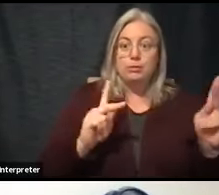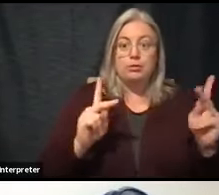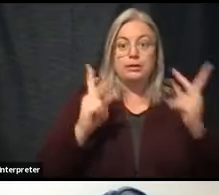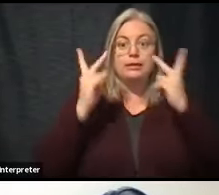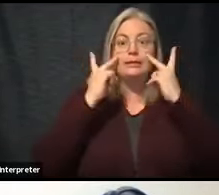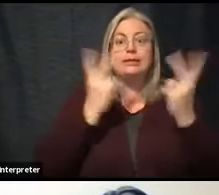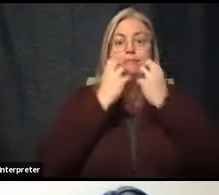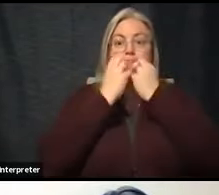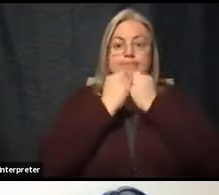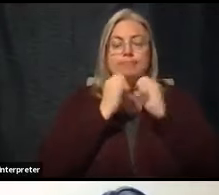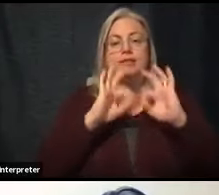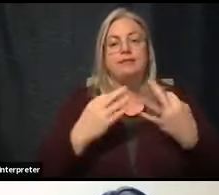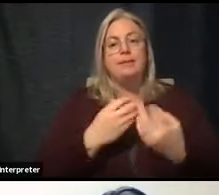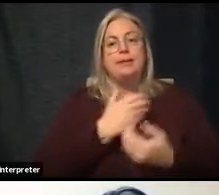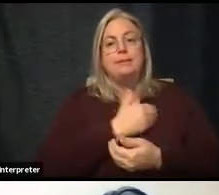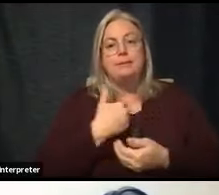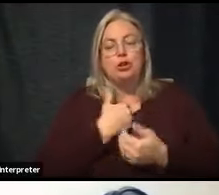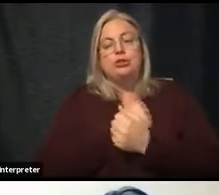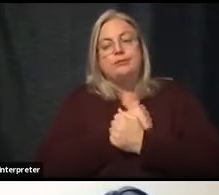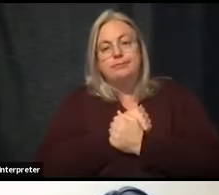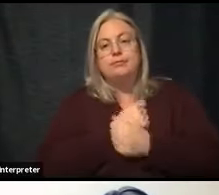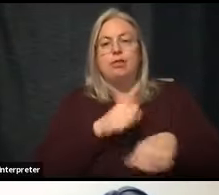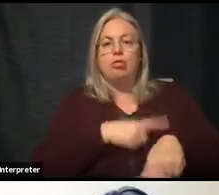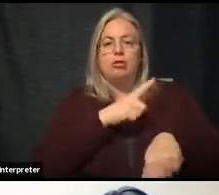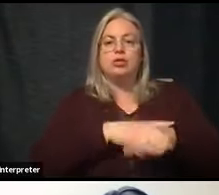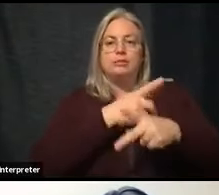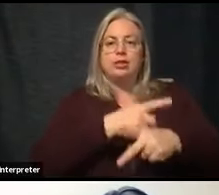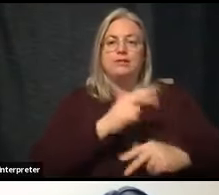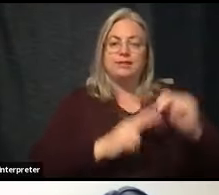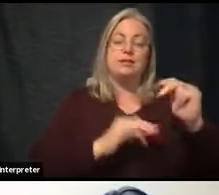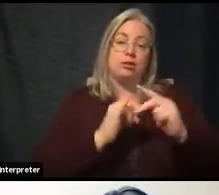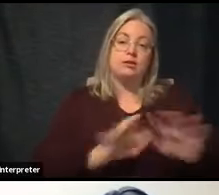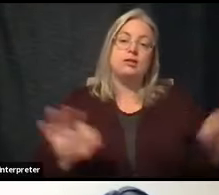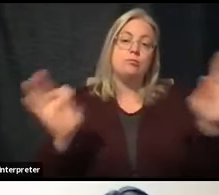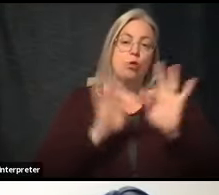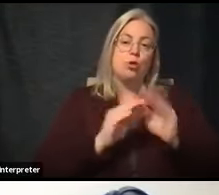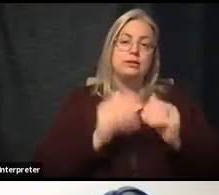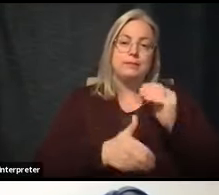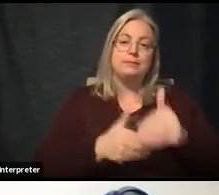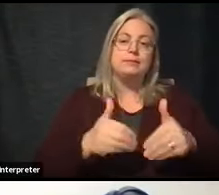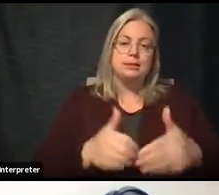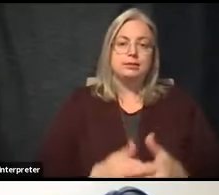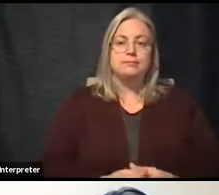their loved ones in long-term care facilities. Those are very important steps that we're taking.